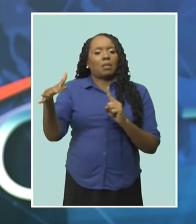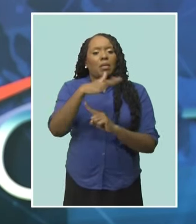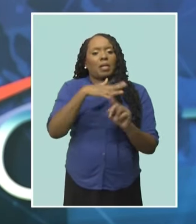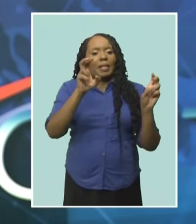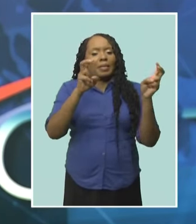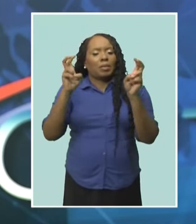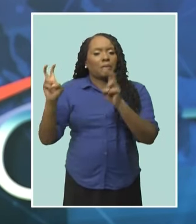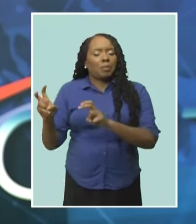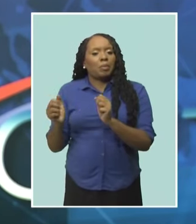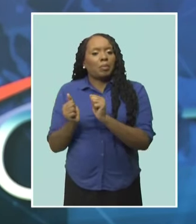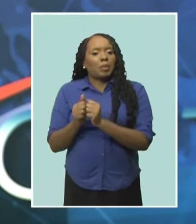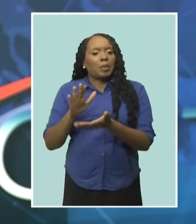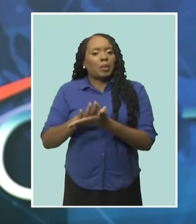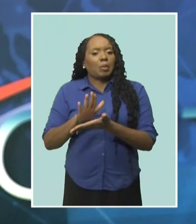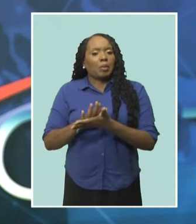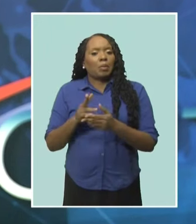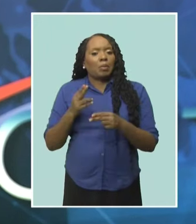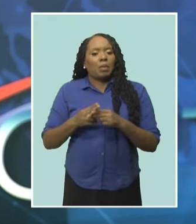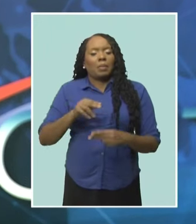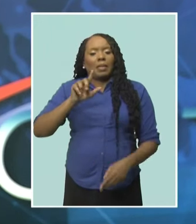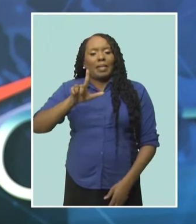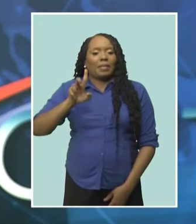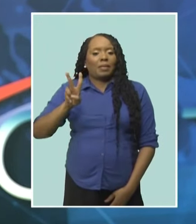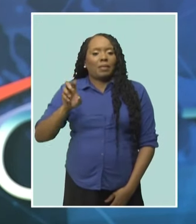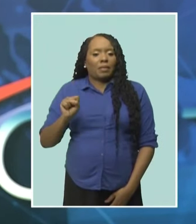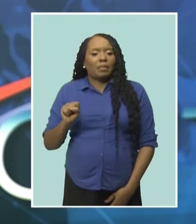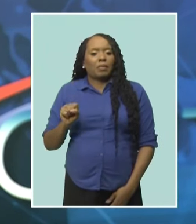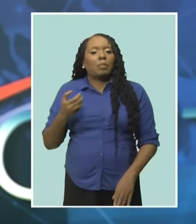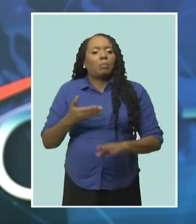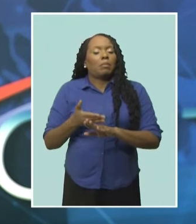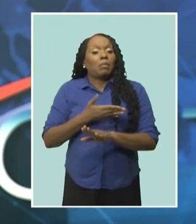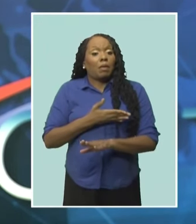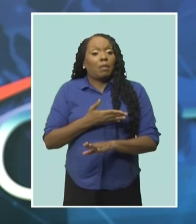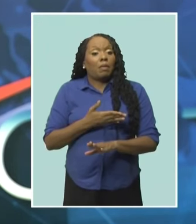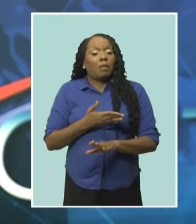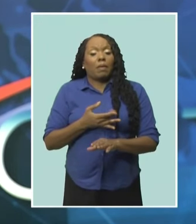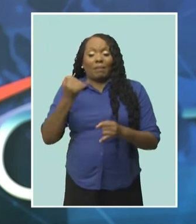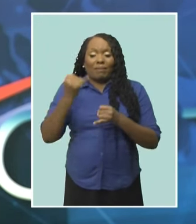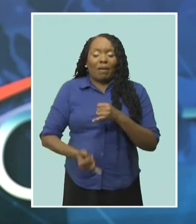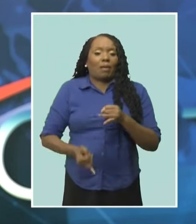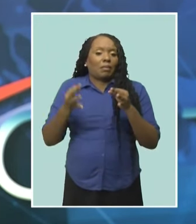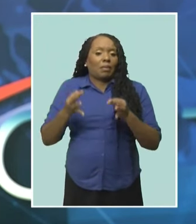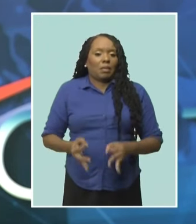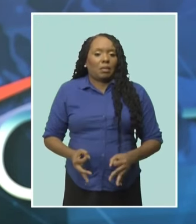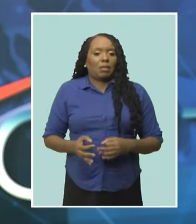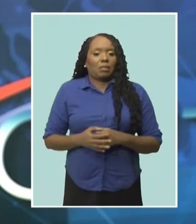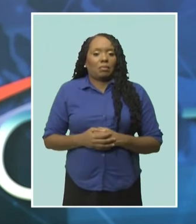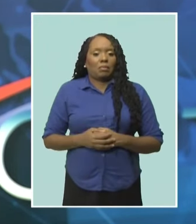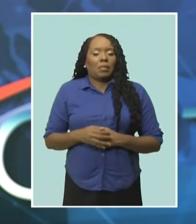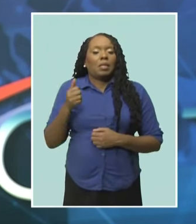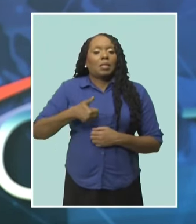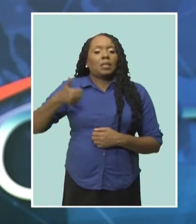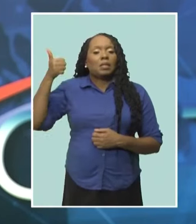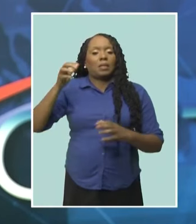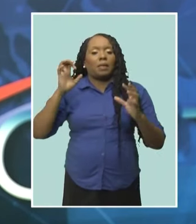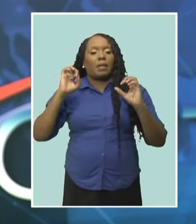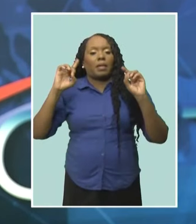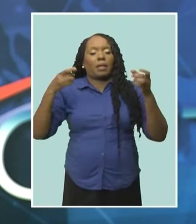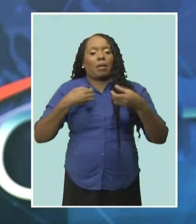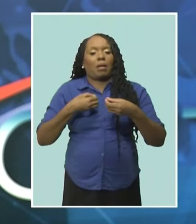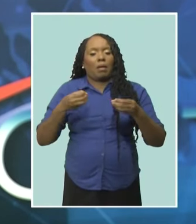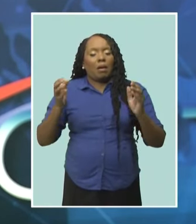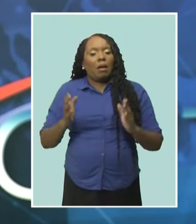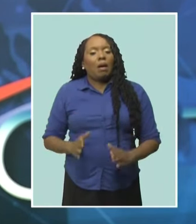decision is made. This has been disclosed by Chief Education Officer Dr. Ramona Archer-Bradshaw following a